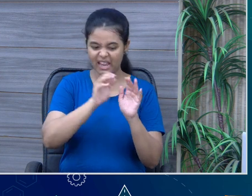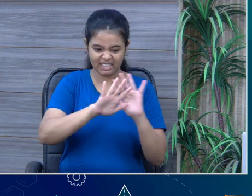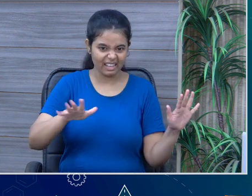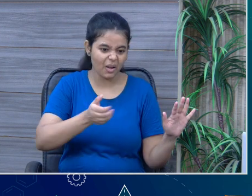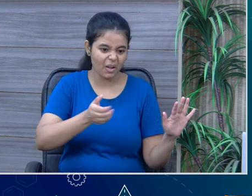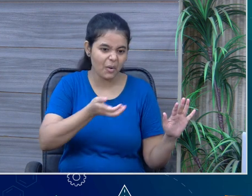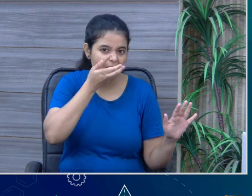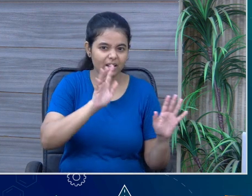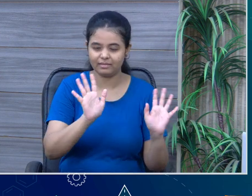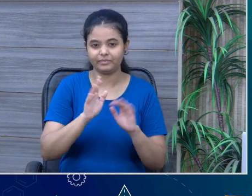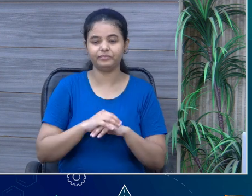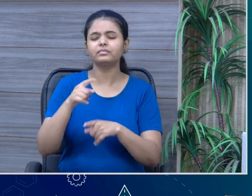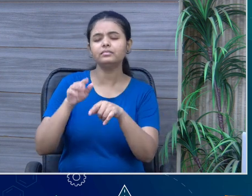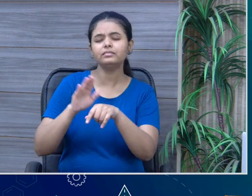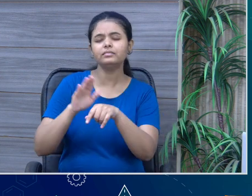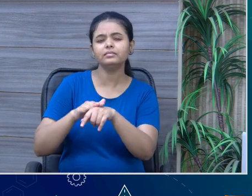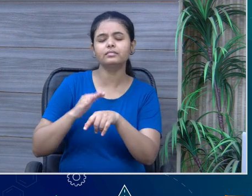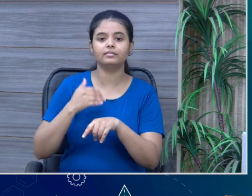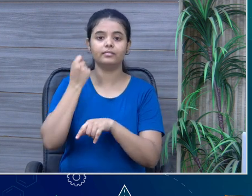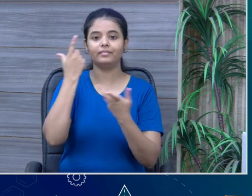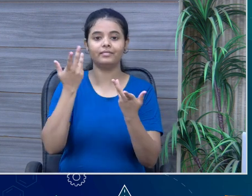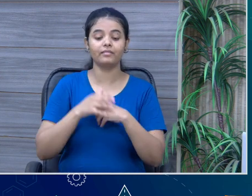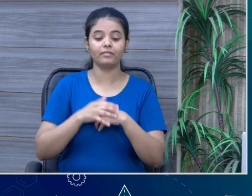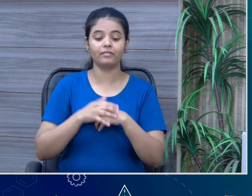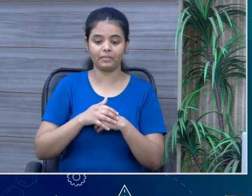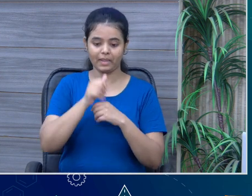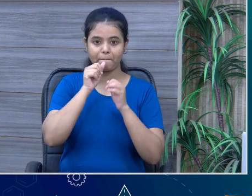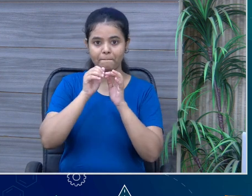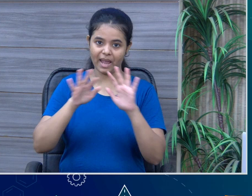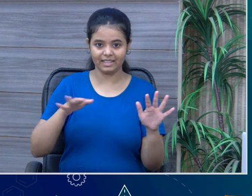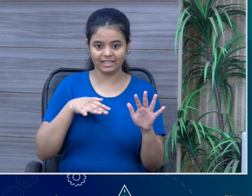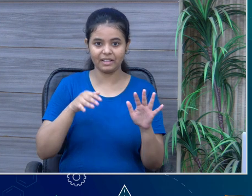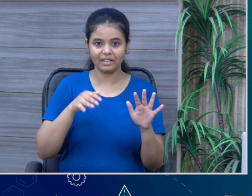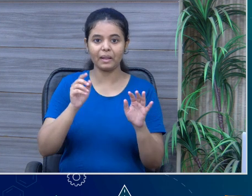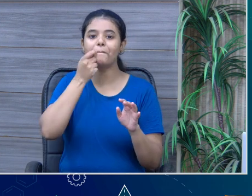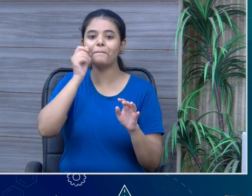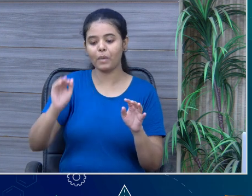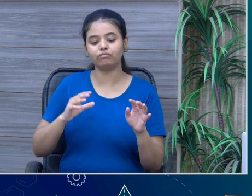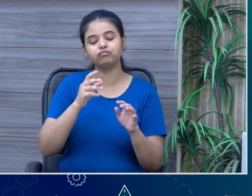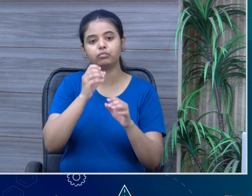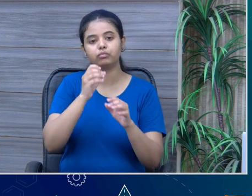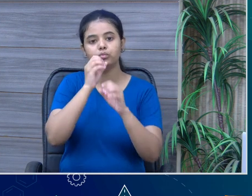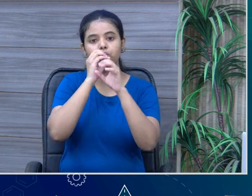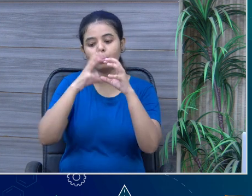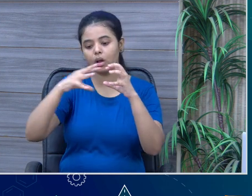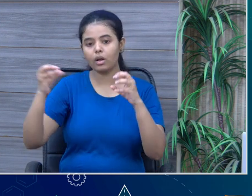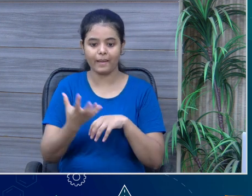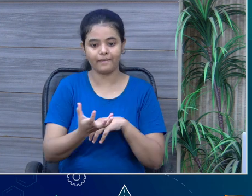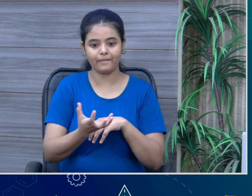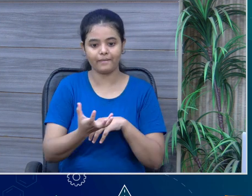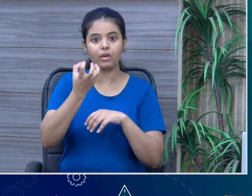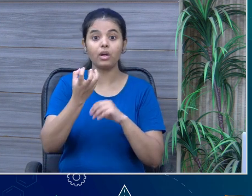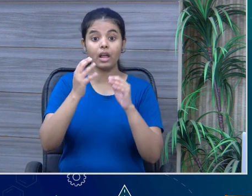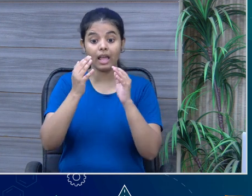in this poem that the child brought the shell home. So, is it safe for children to